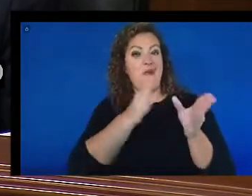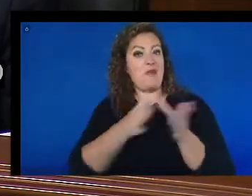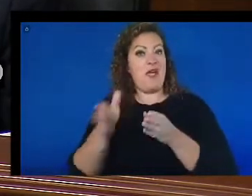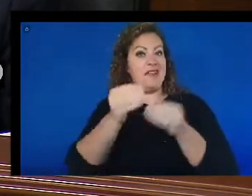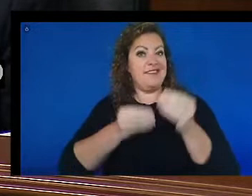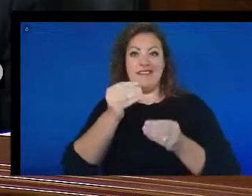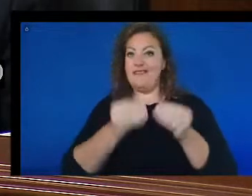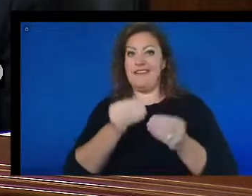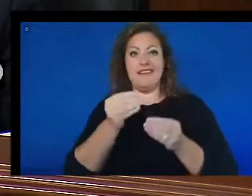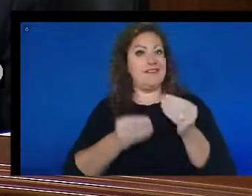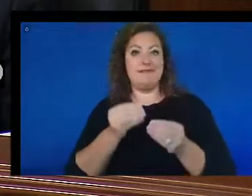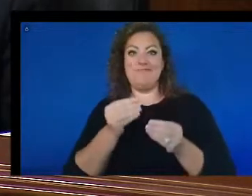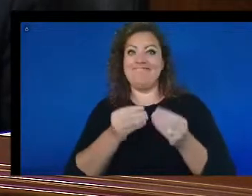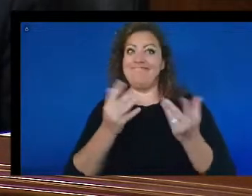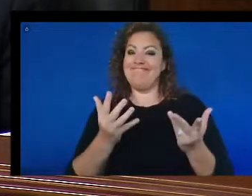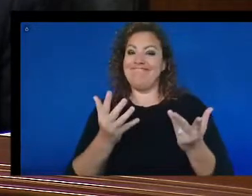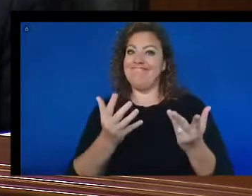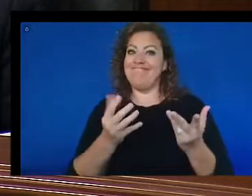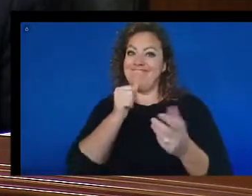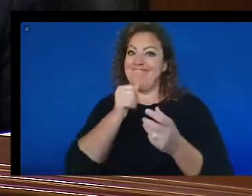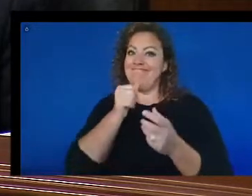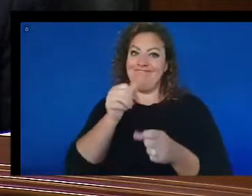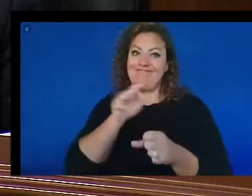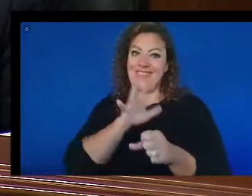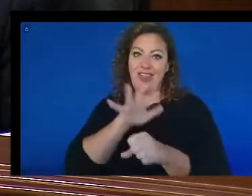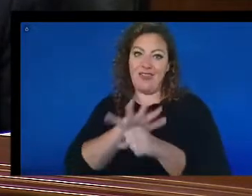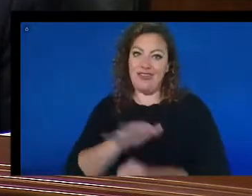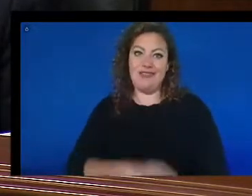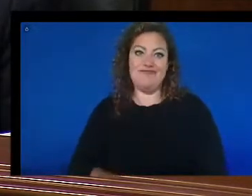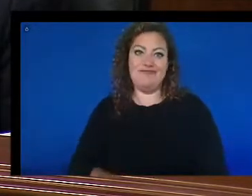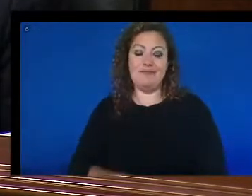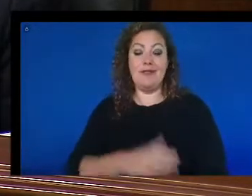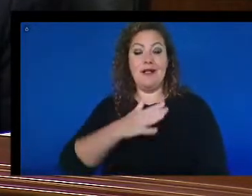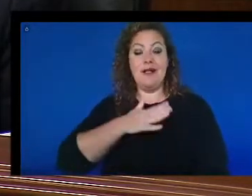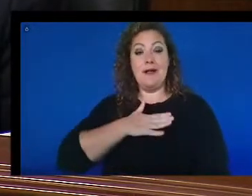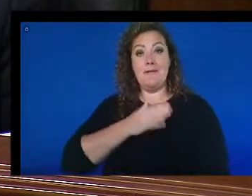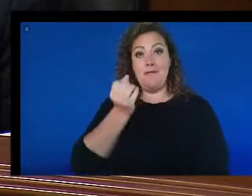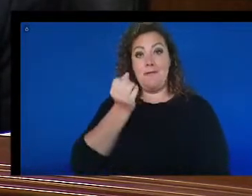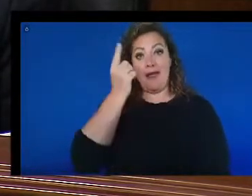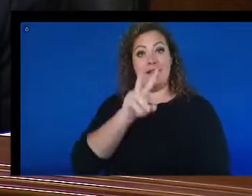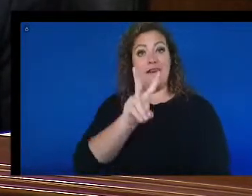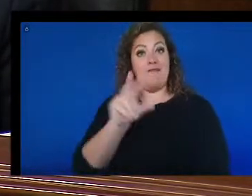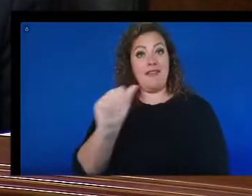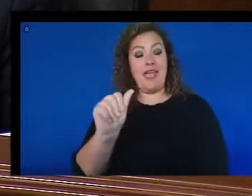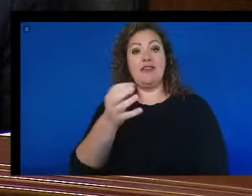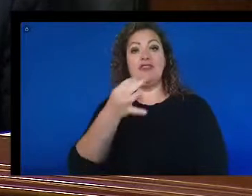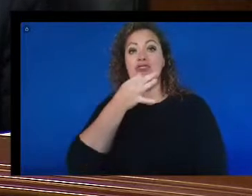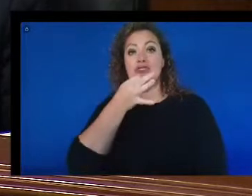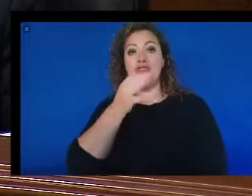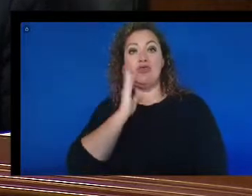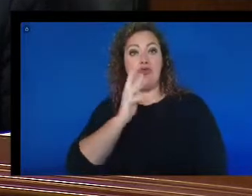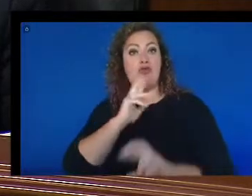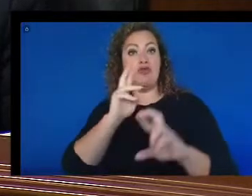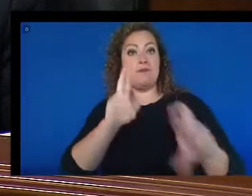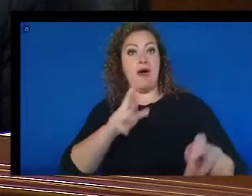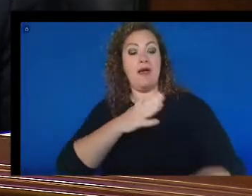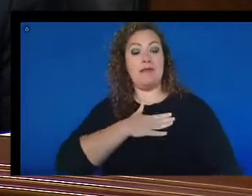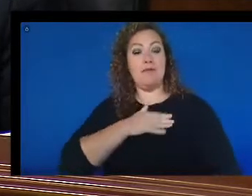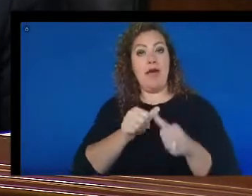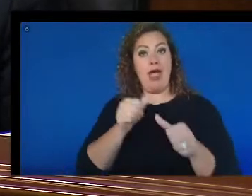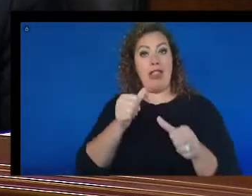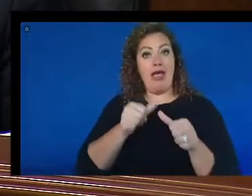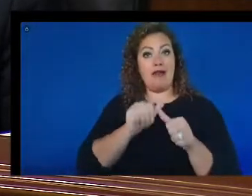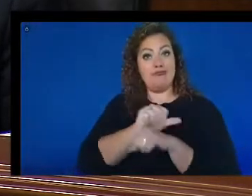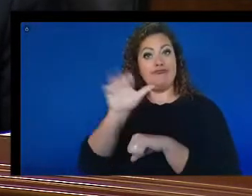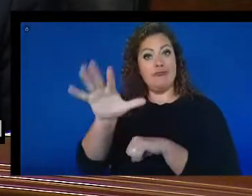in a word, inadequate. My understanding is that the VA will soon be responding to the letter that I sent with Senator Scott and